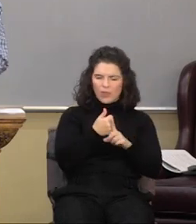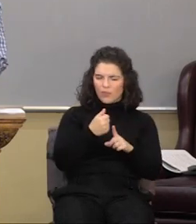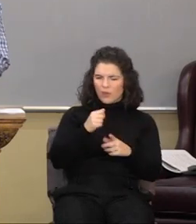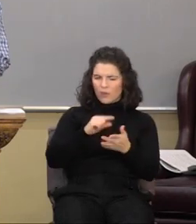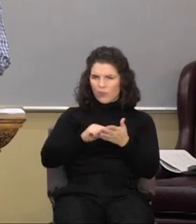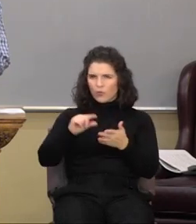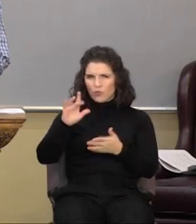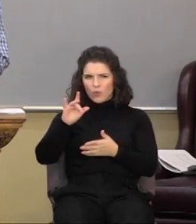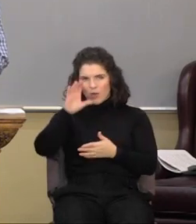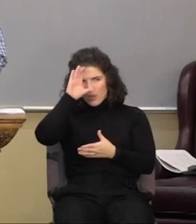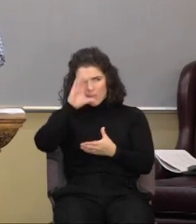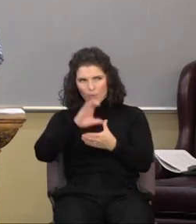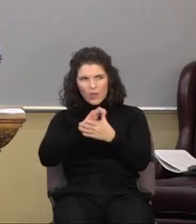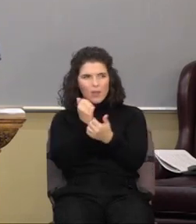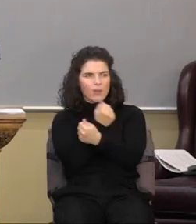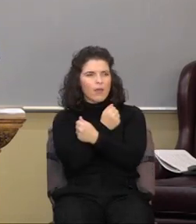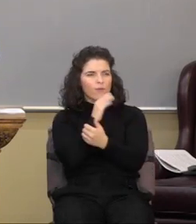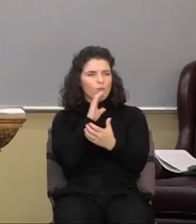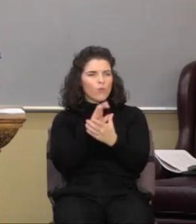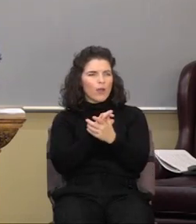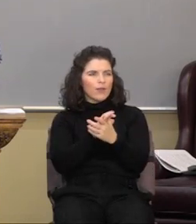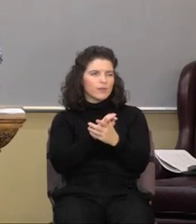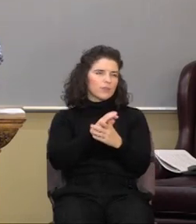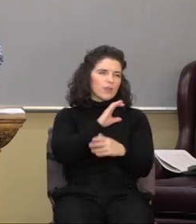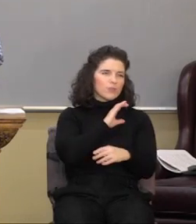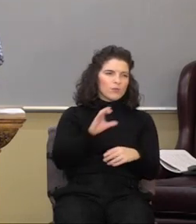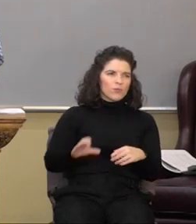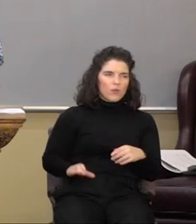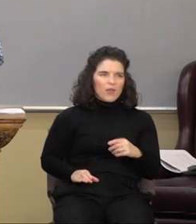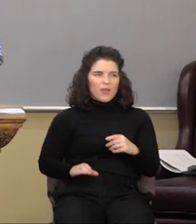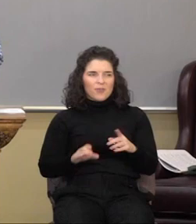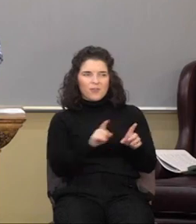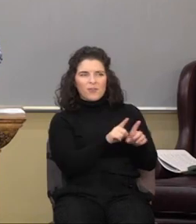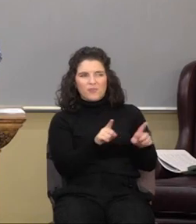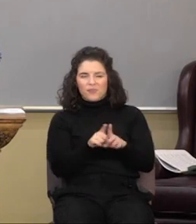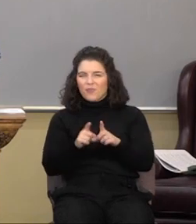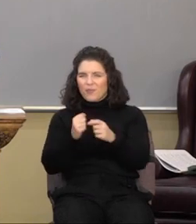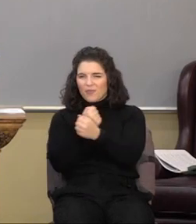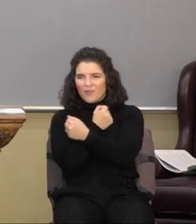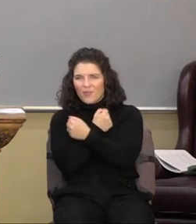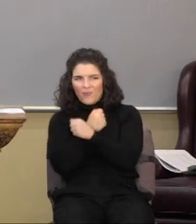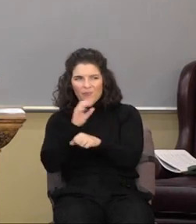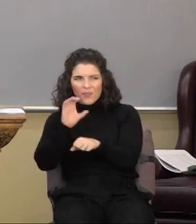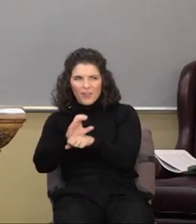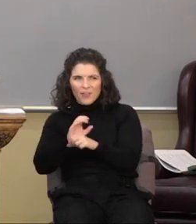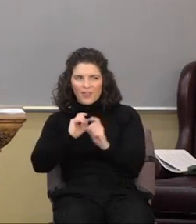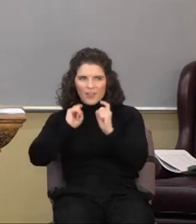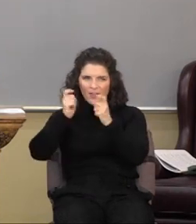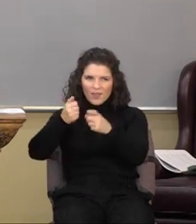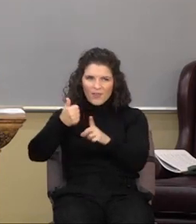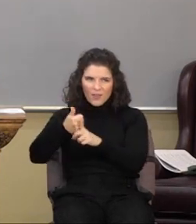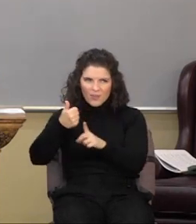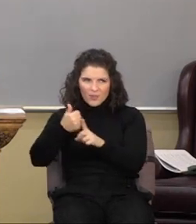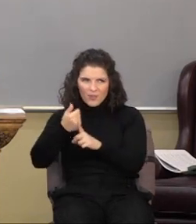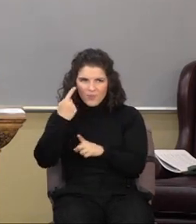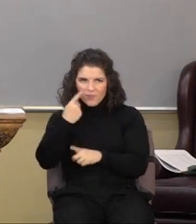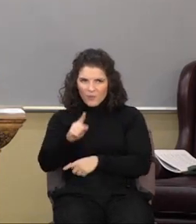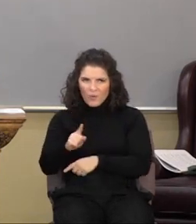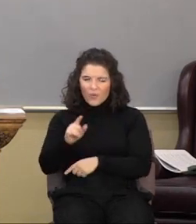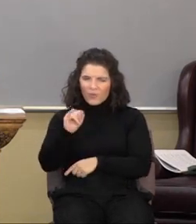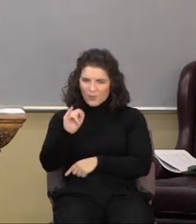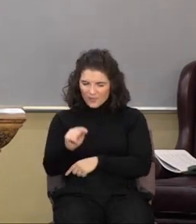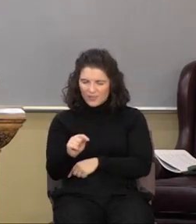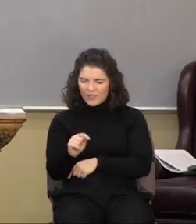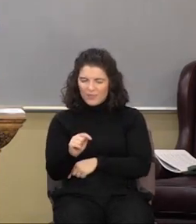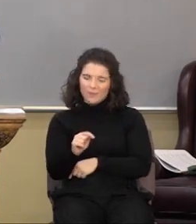love your wives even as Christ also gave, I'm sorry, loved the church and gave himself for